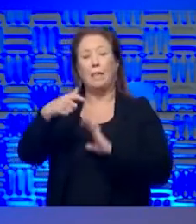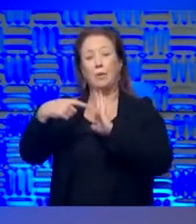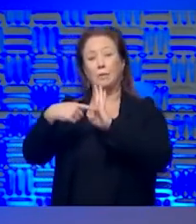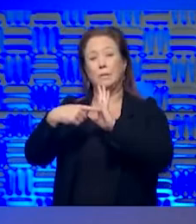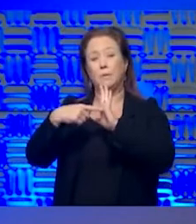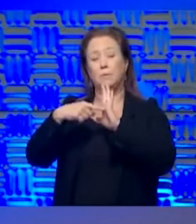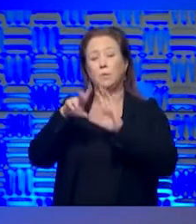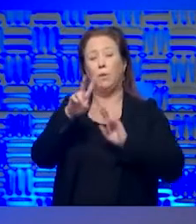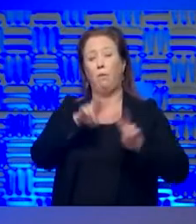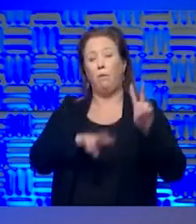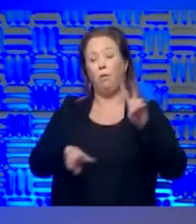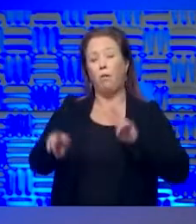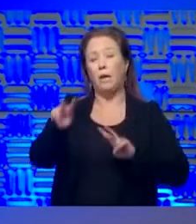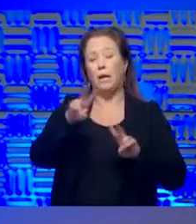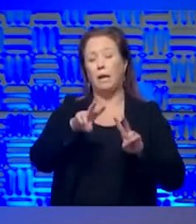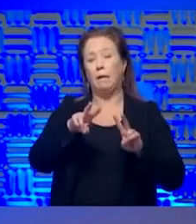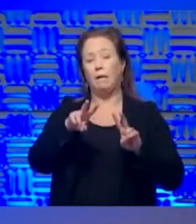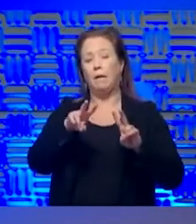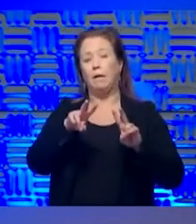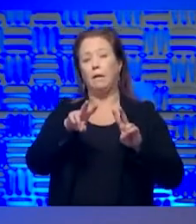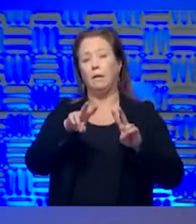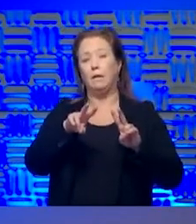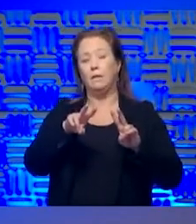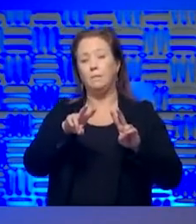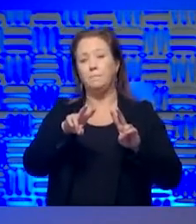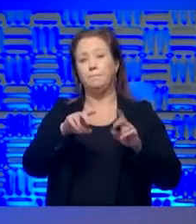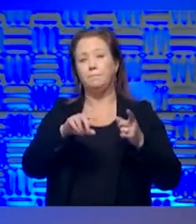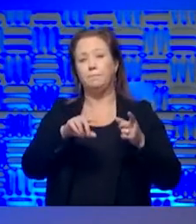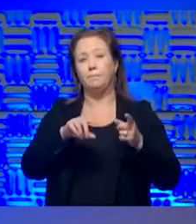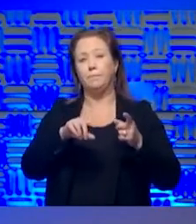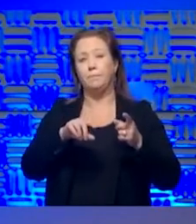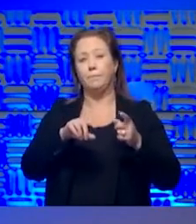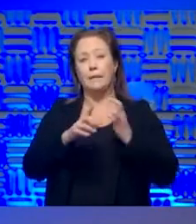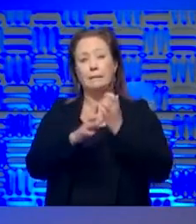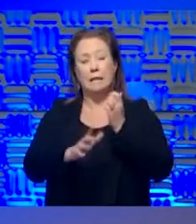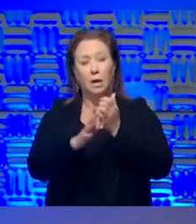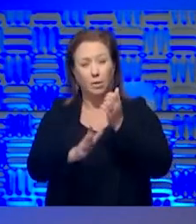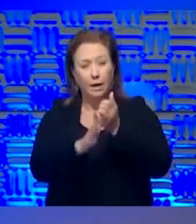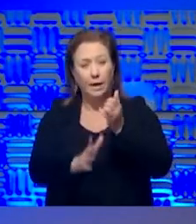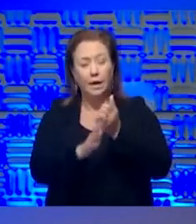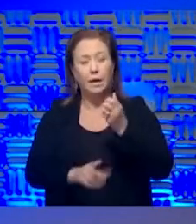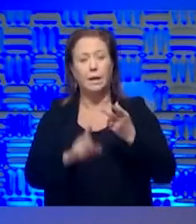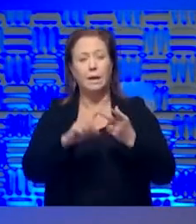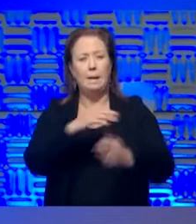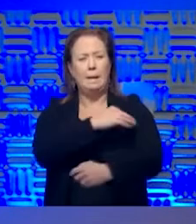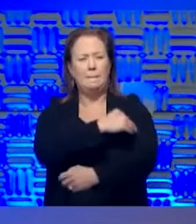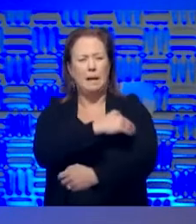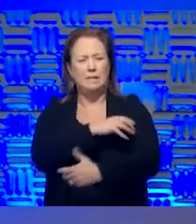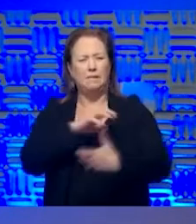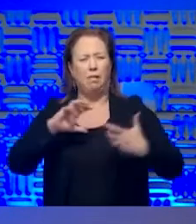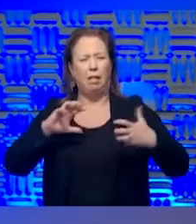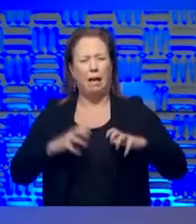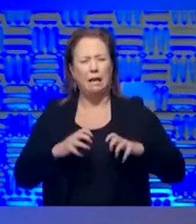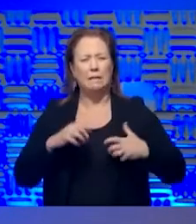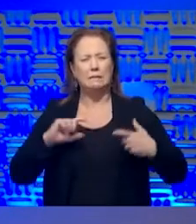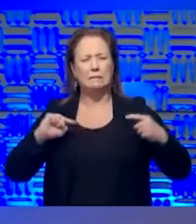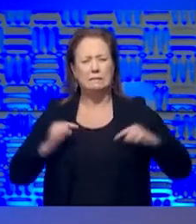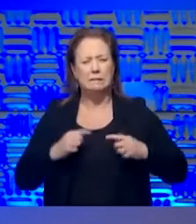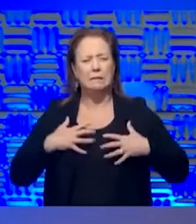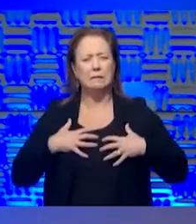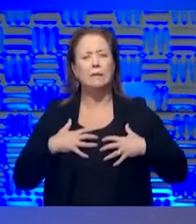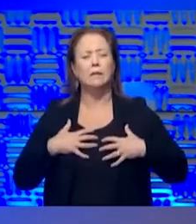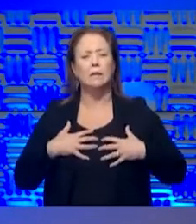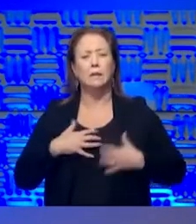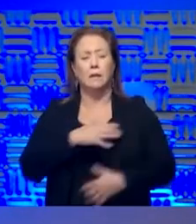we're also looking for, uh, that have been touted are, you know, diarrhea, muscle aches. Um, also